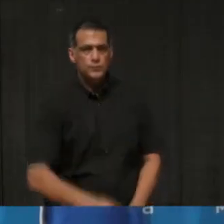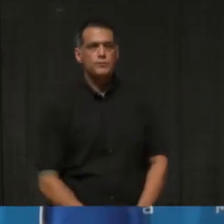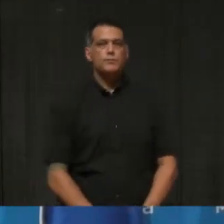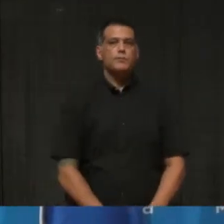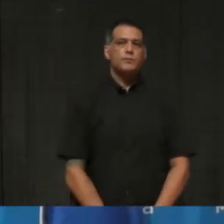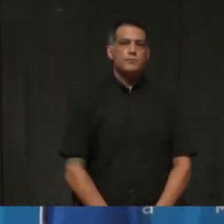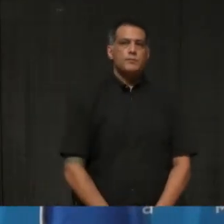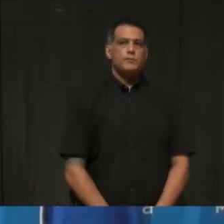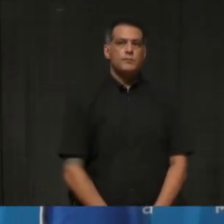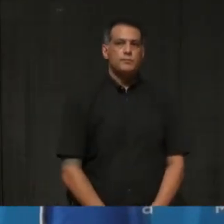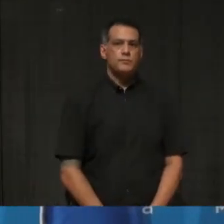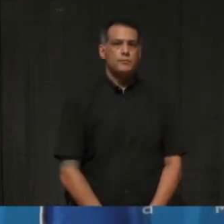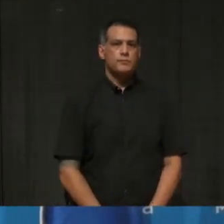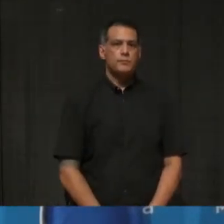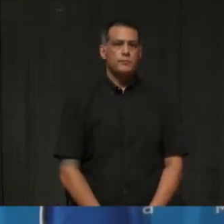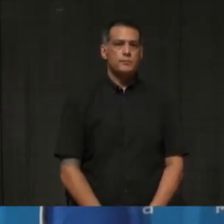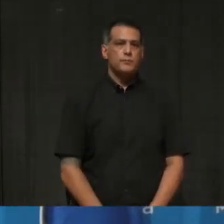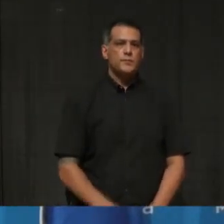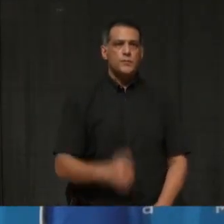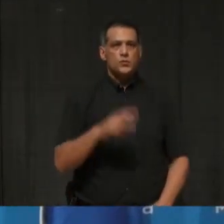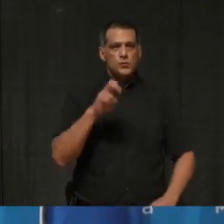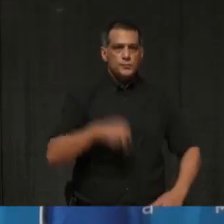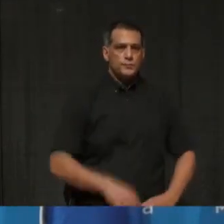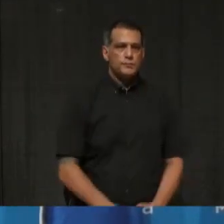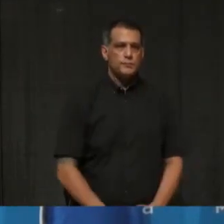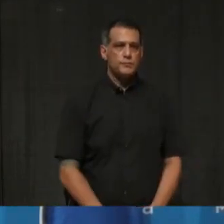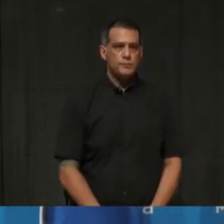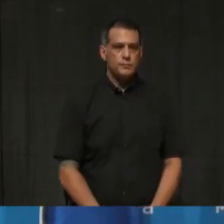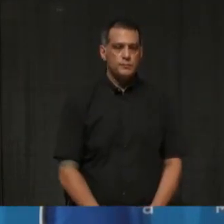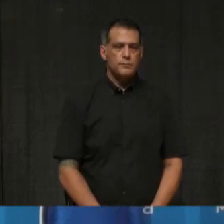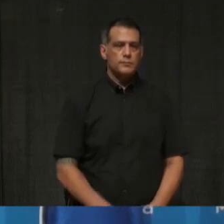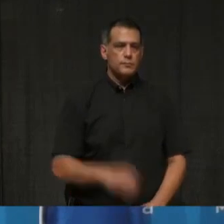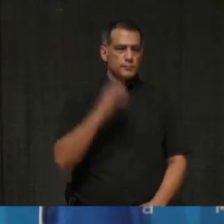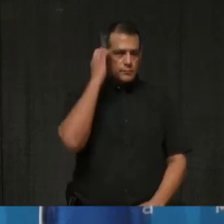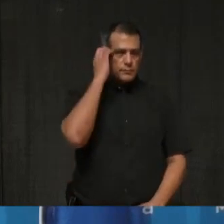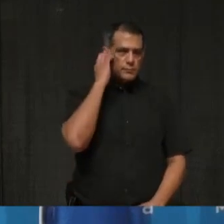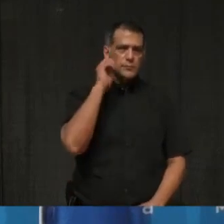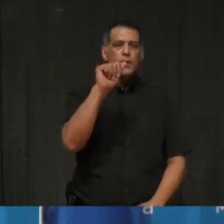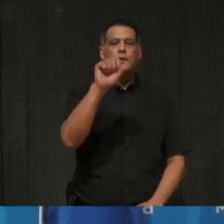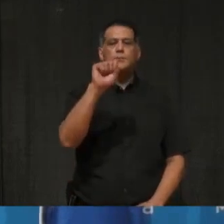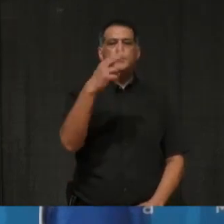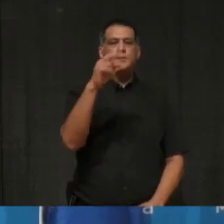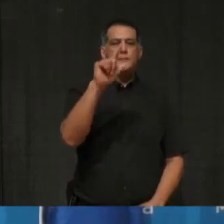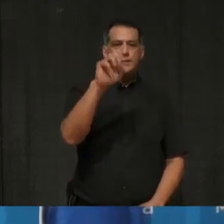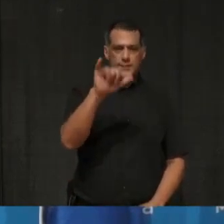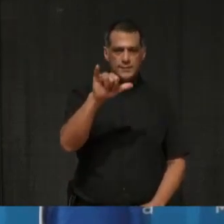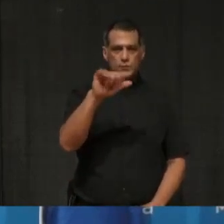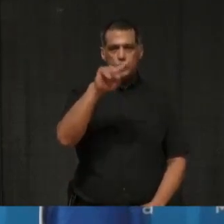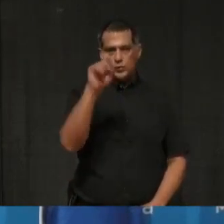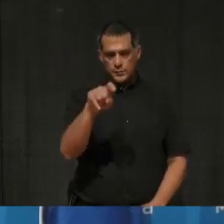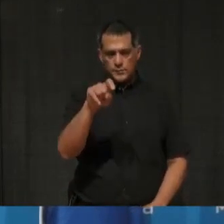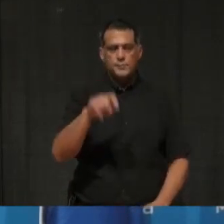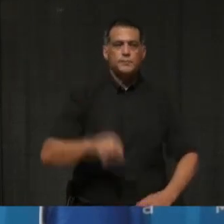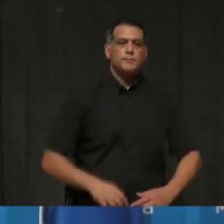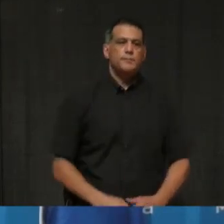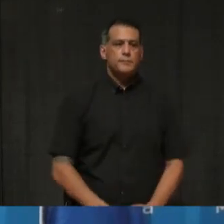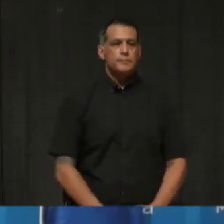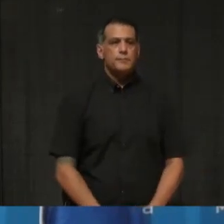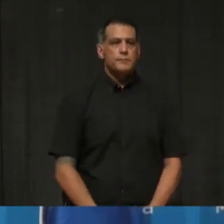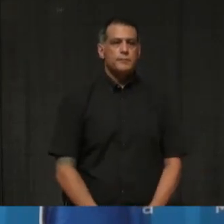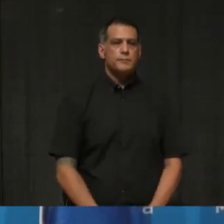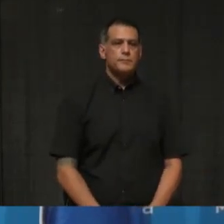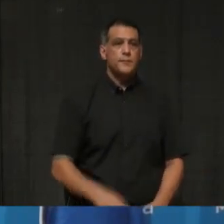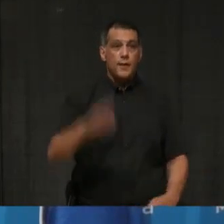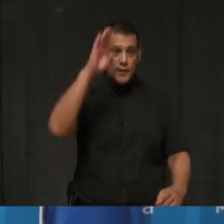Next question, please. Your next question comes from Ashley Newport at Missaga. Go ahead, Ashley. Hi, Mayor